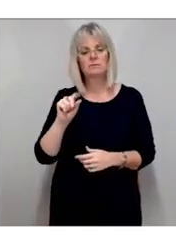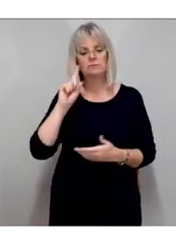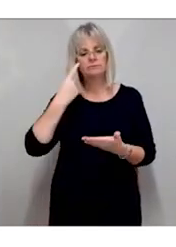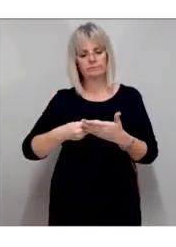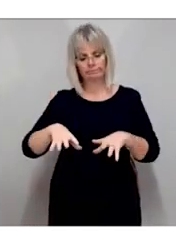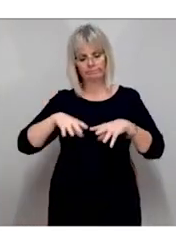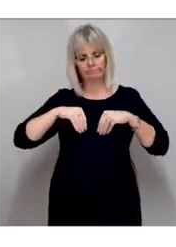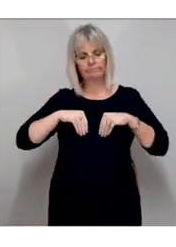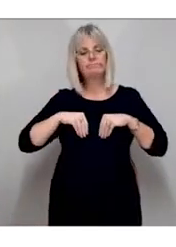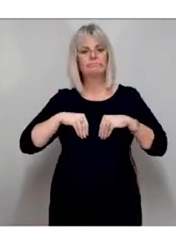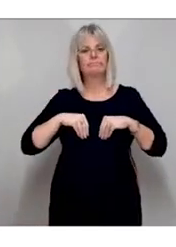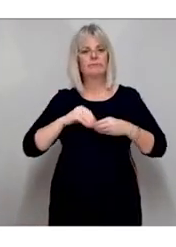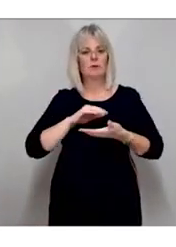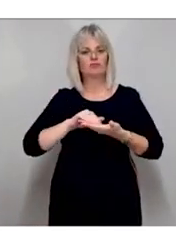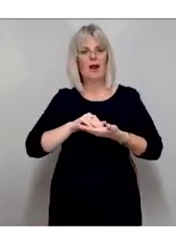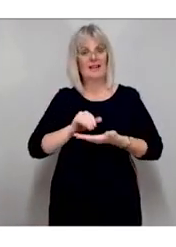United Kingdom.